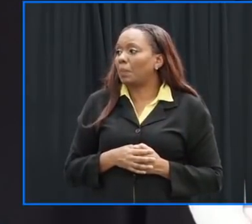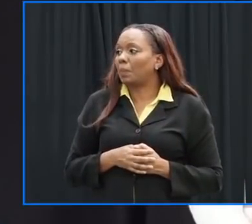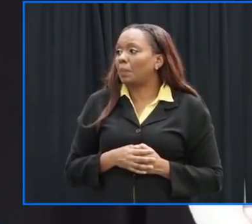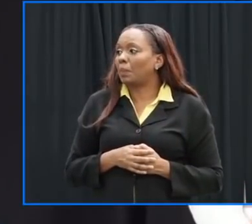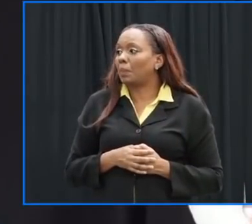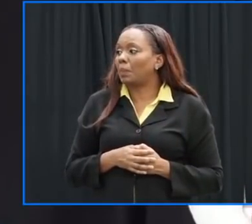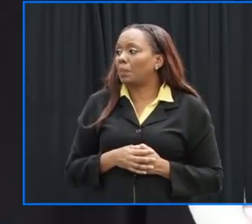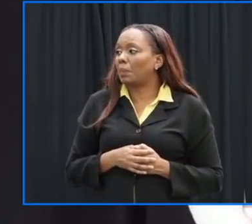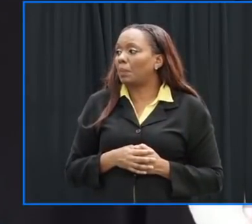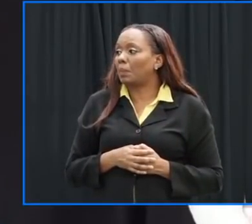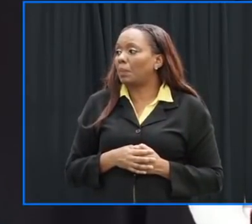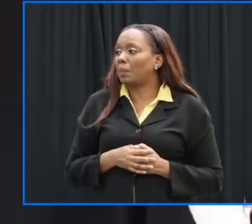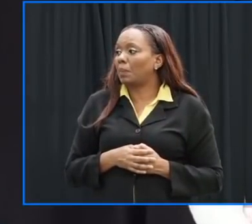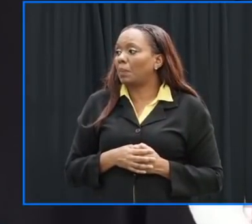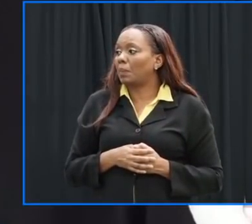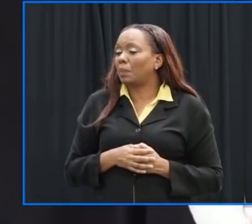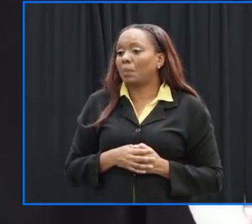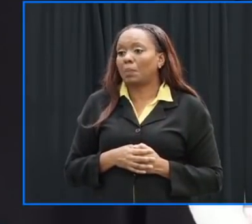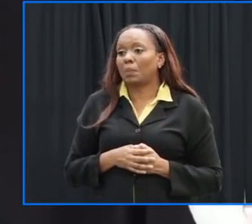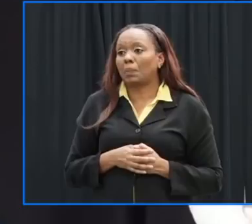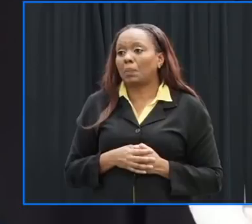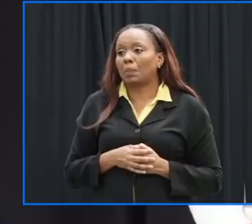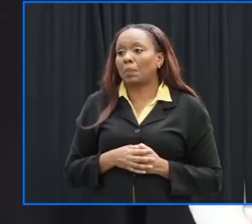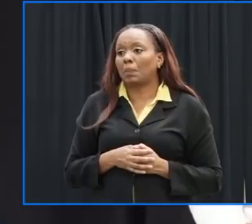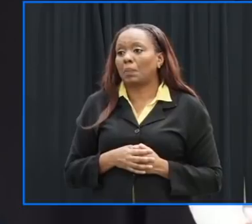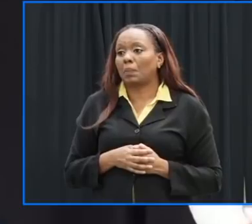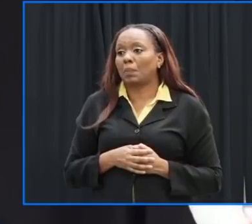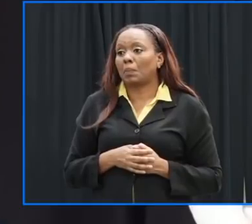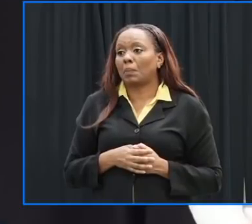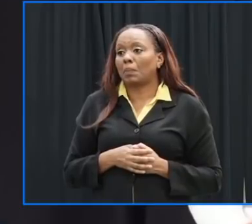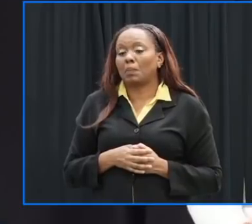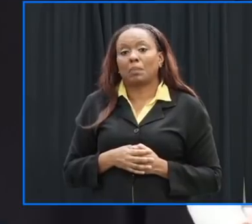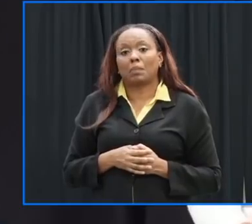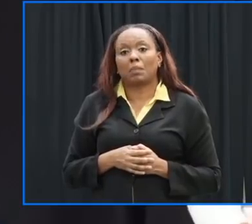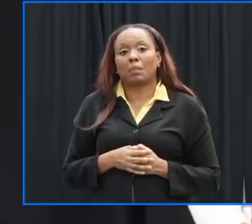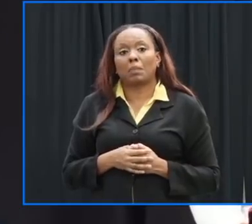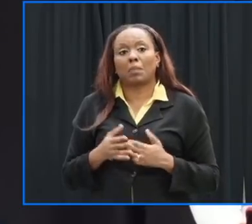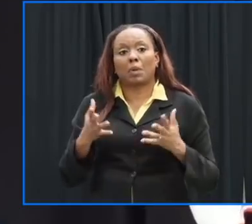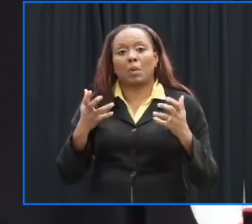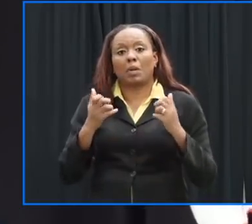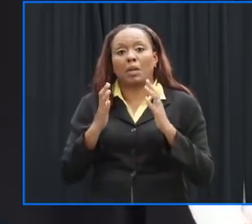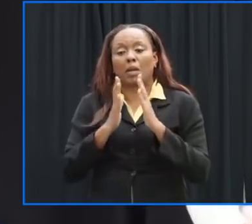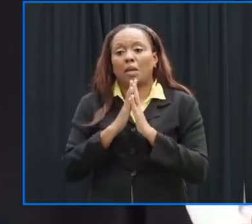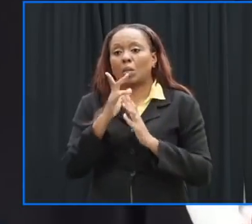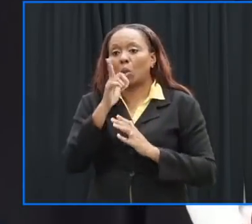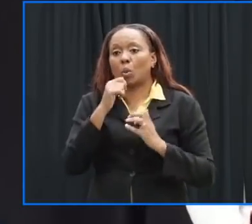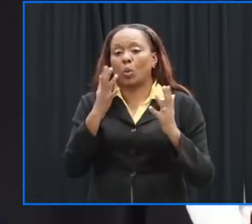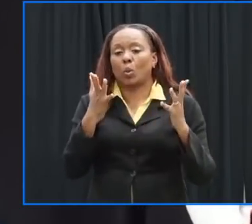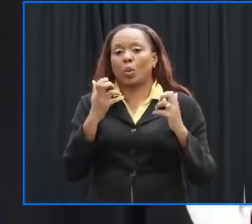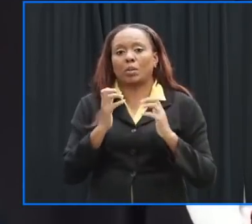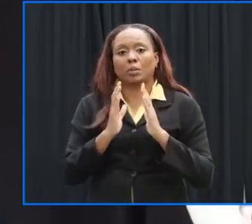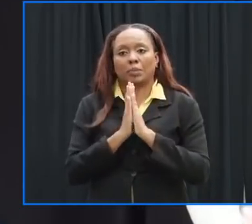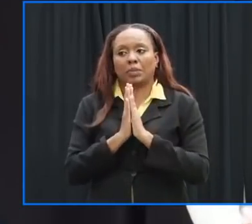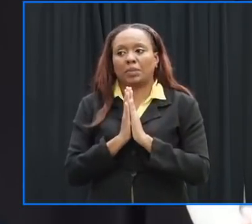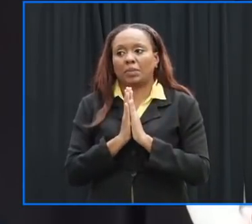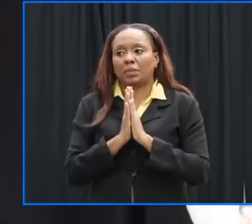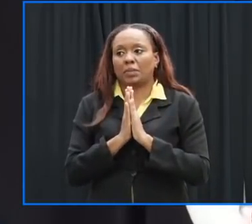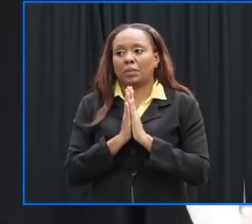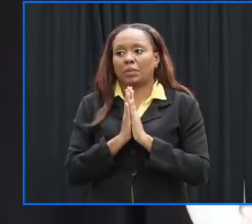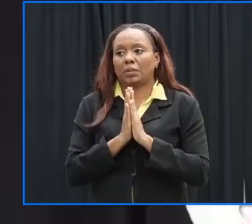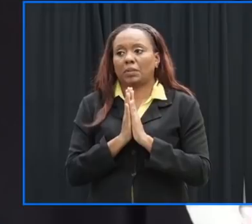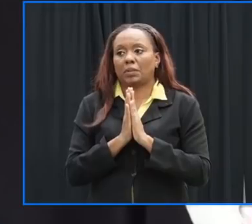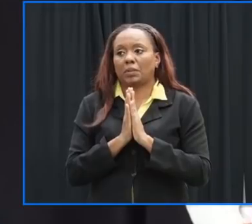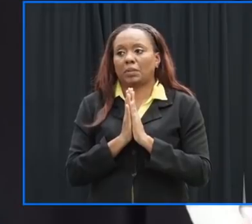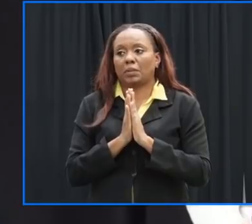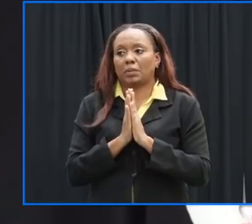and and and i'm looking to ask who will offer up a word of prayer for the nation